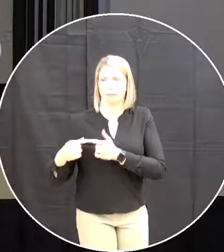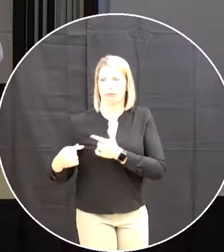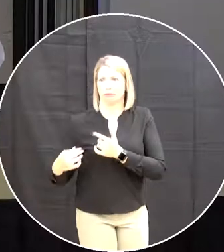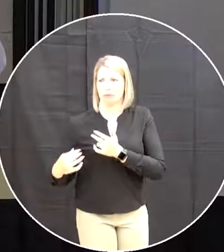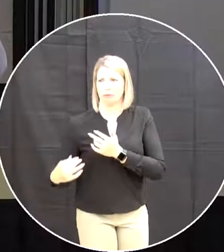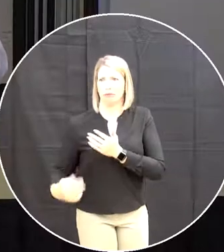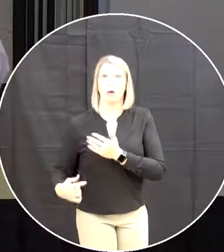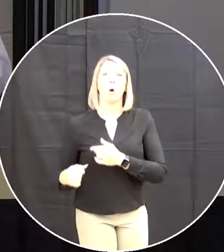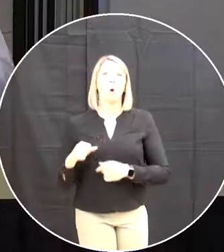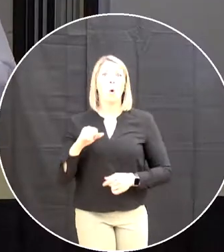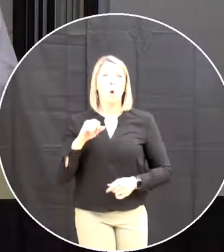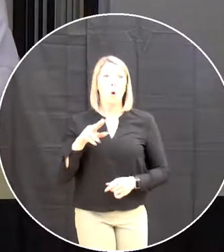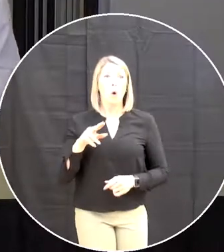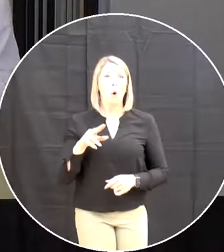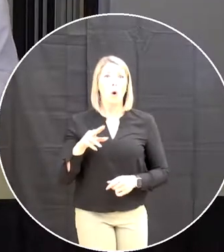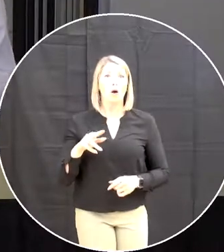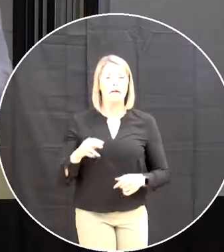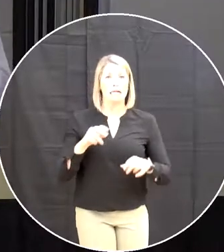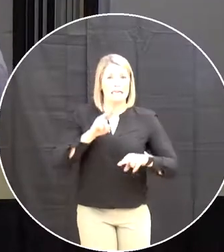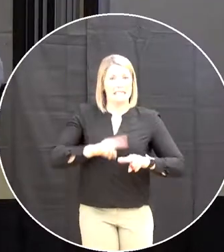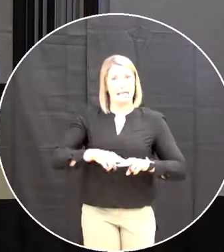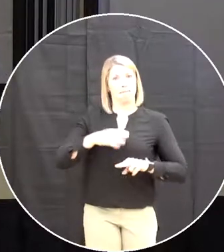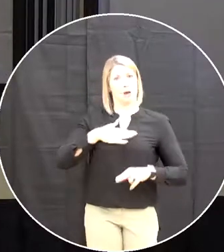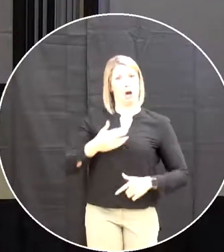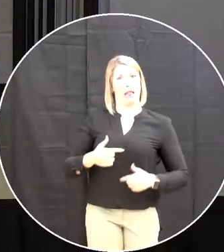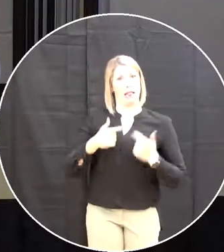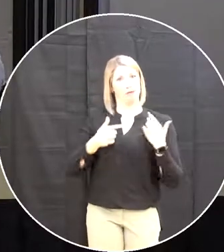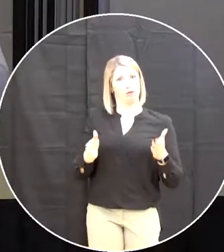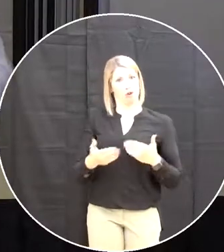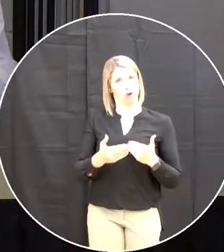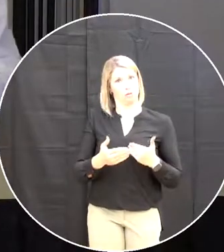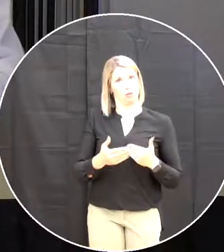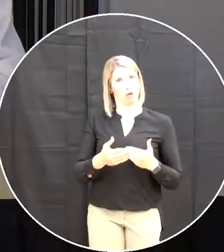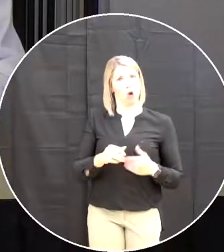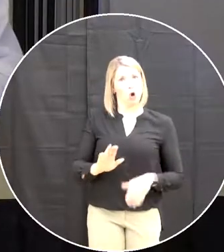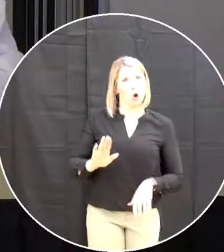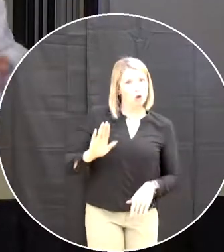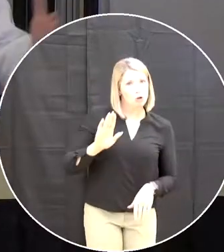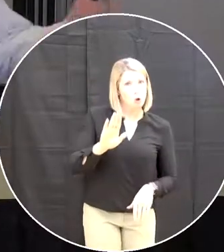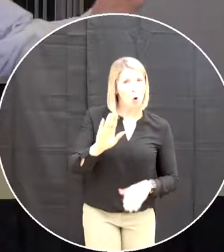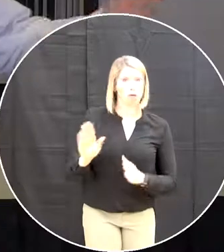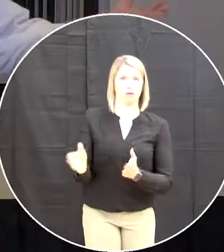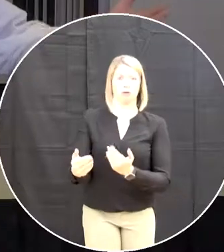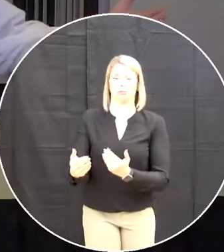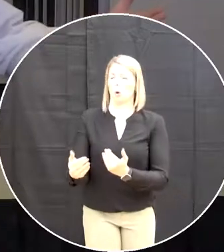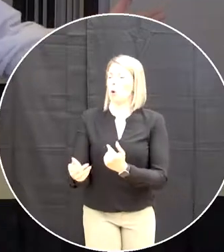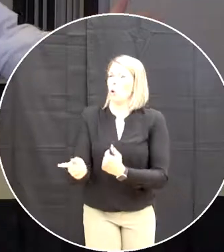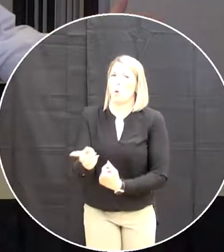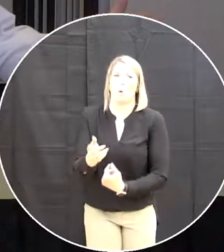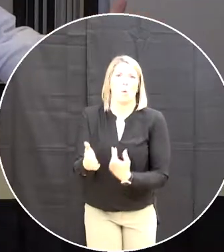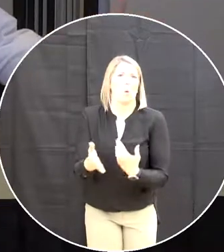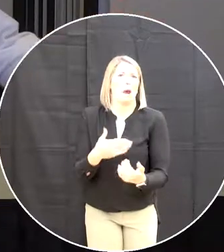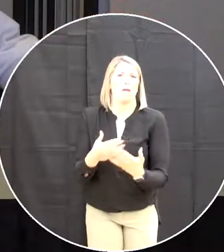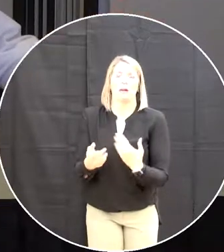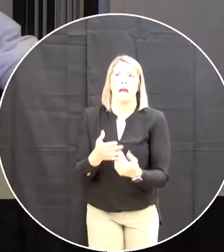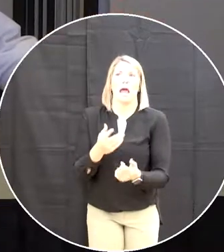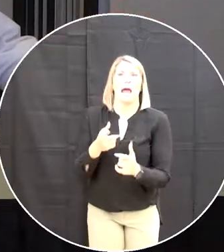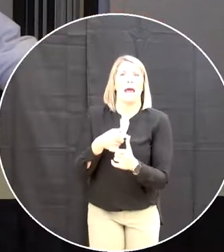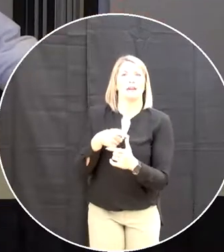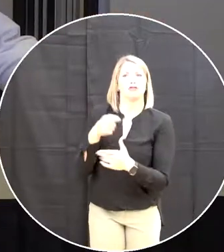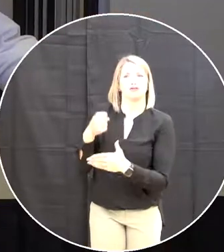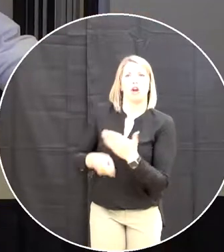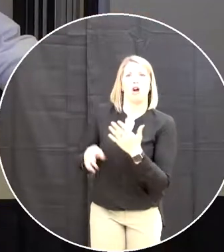or we can sit off in our living rooms or our dens or wherever we want to be and cost the government of nothing